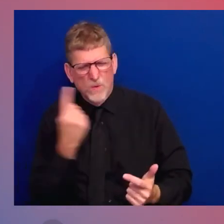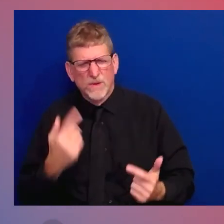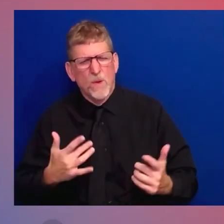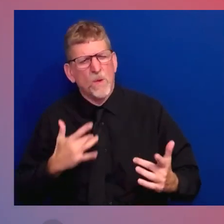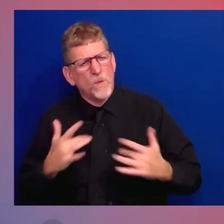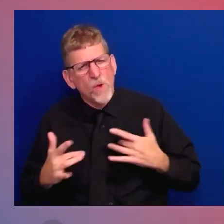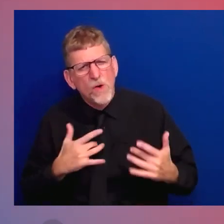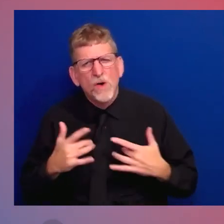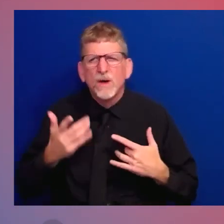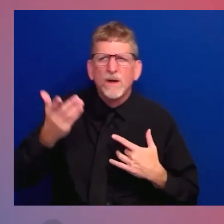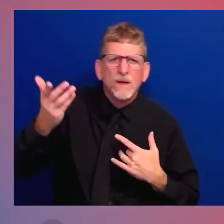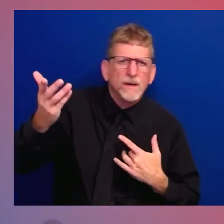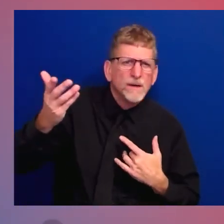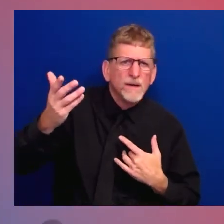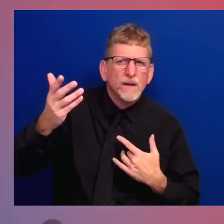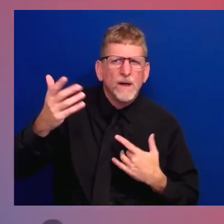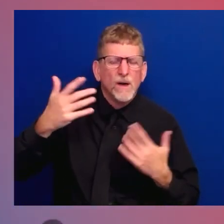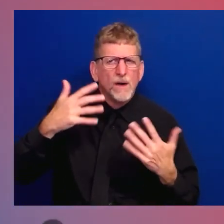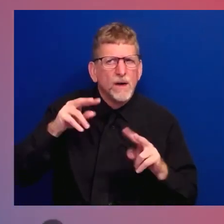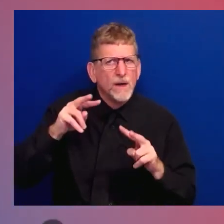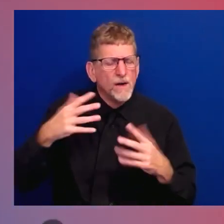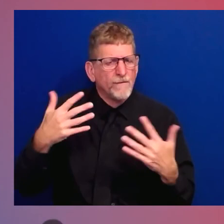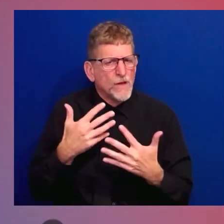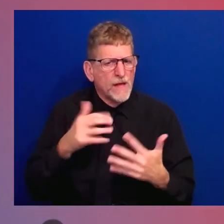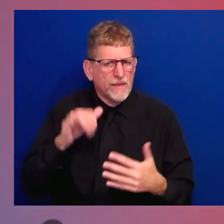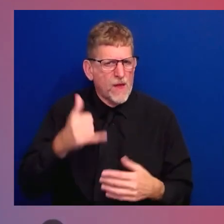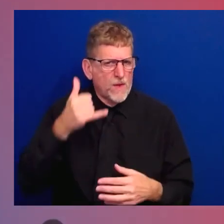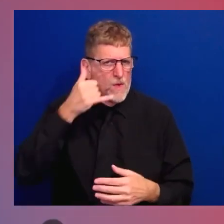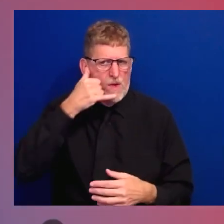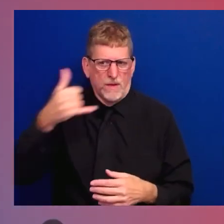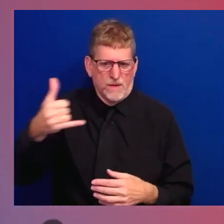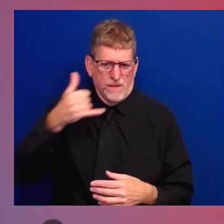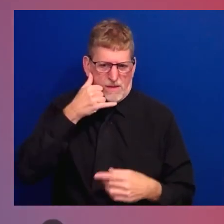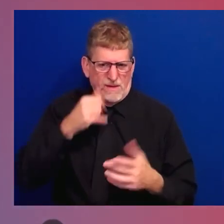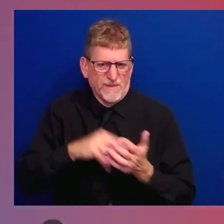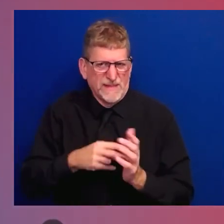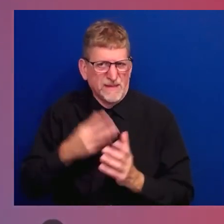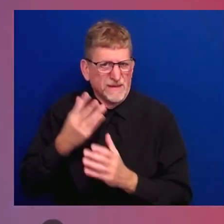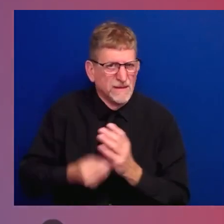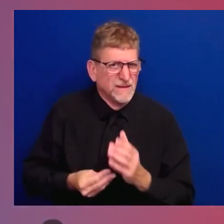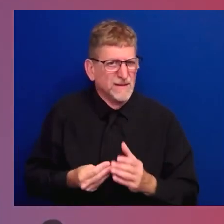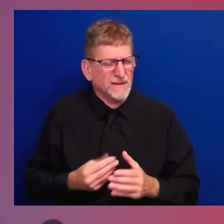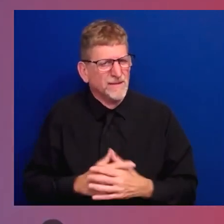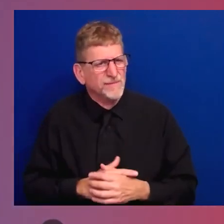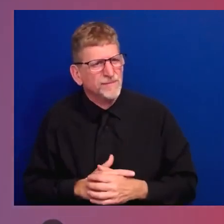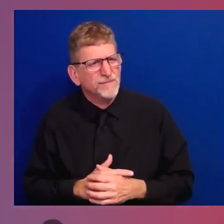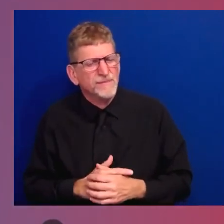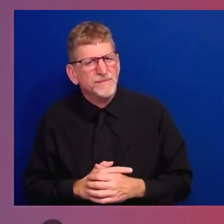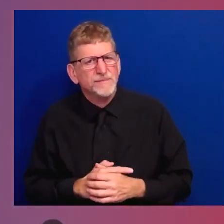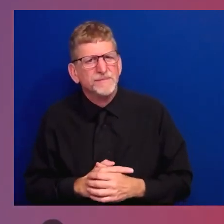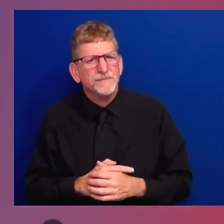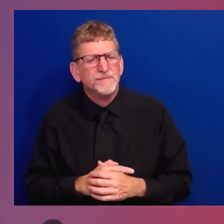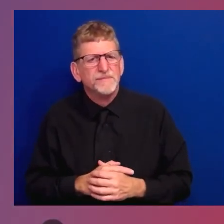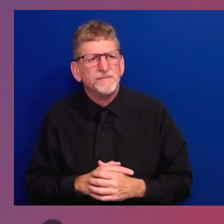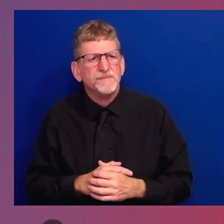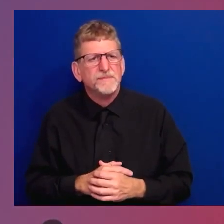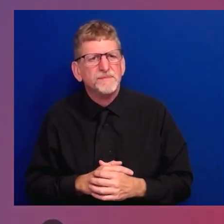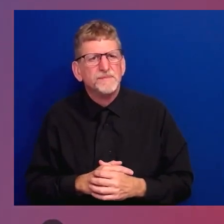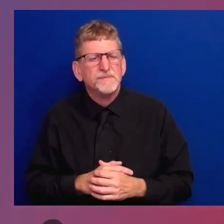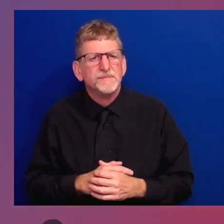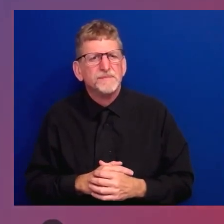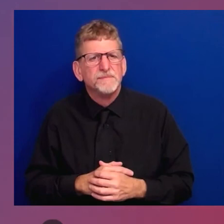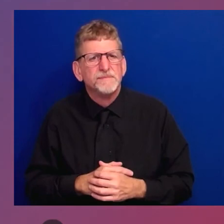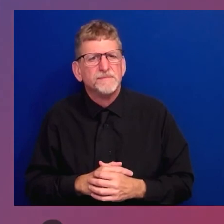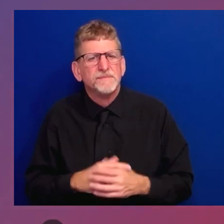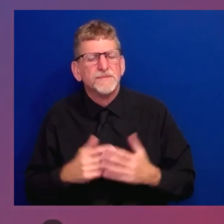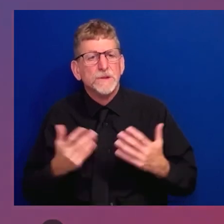concluding point I'll make, and we talked about it at Congressman I and the way down. You know, this is an incredible